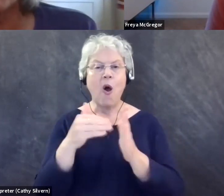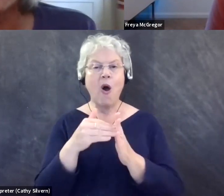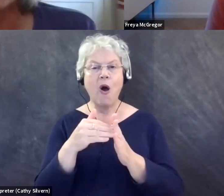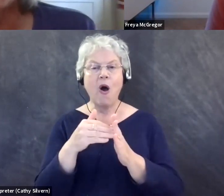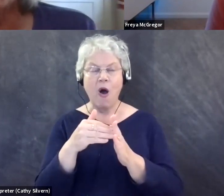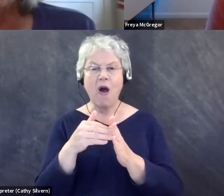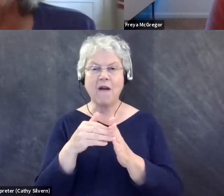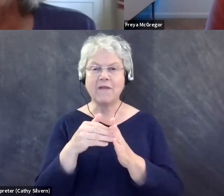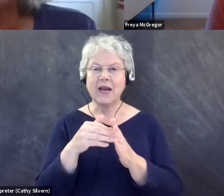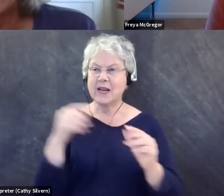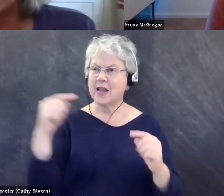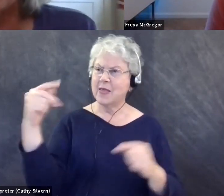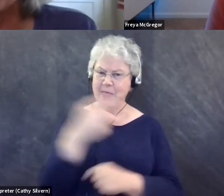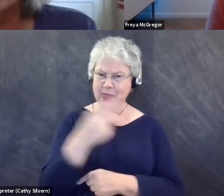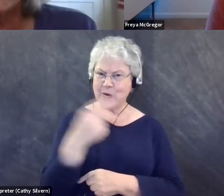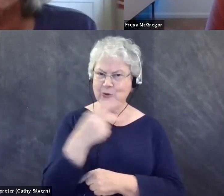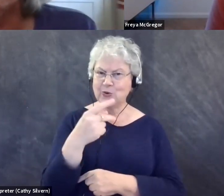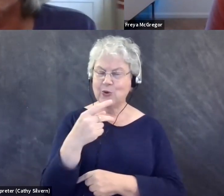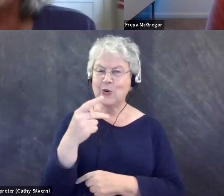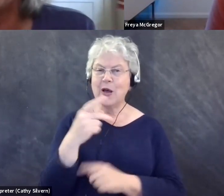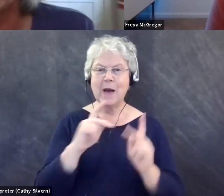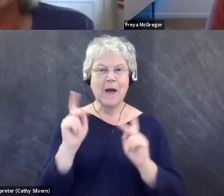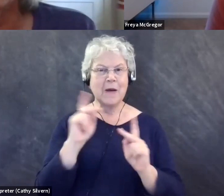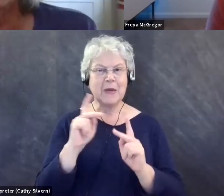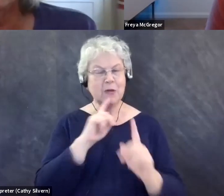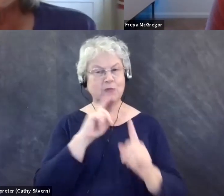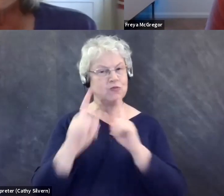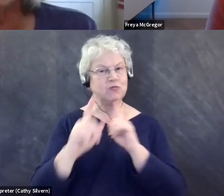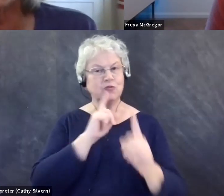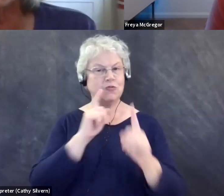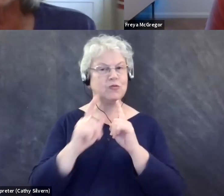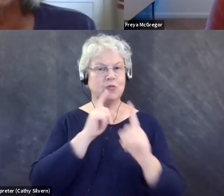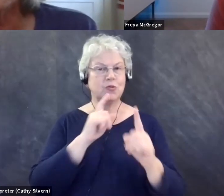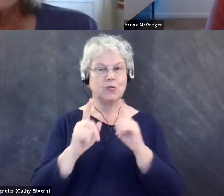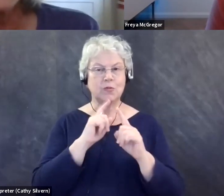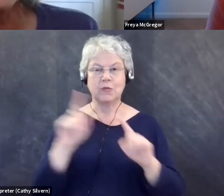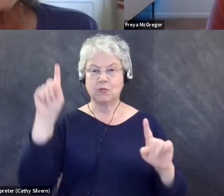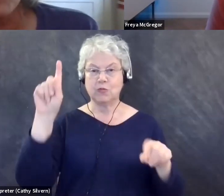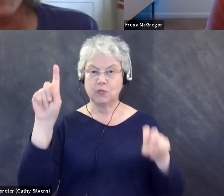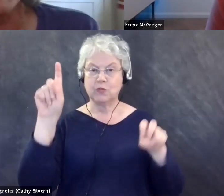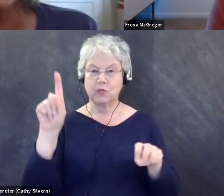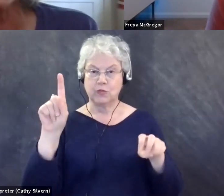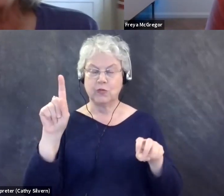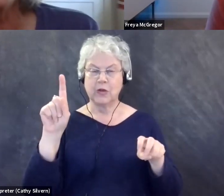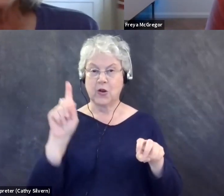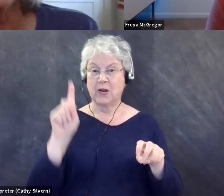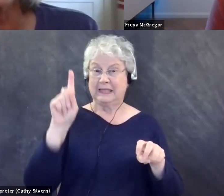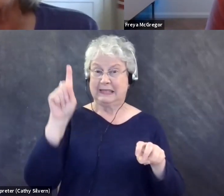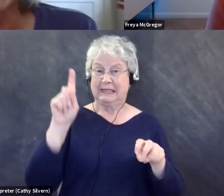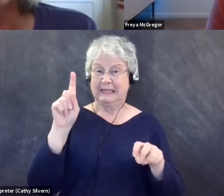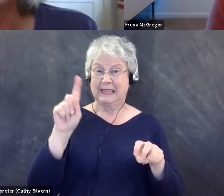and remember that's two, two and a half, three feet above a seated person. And so often